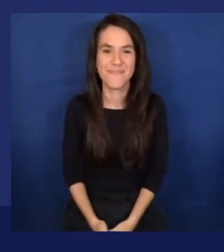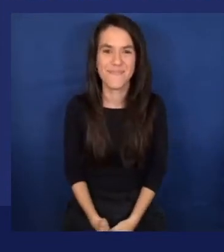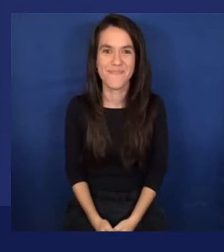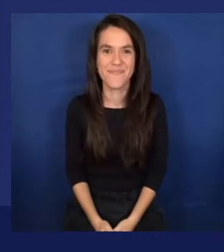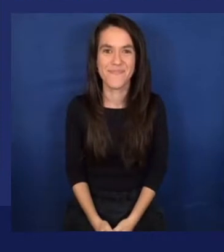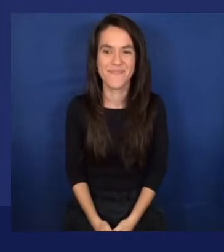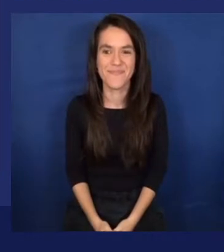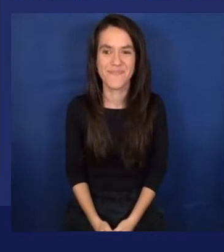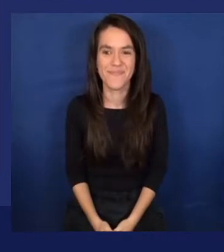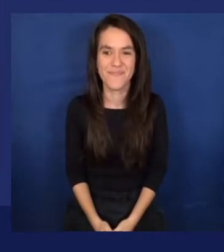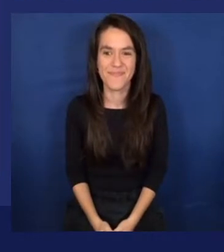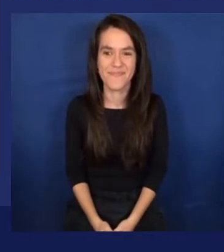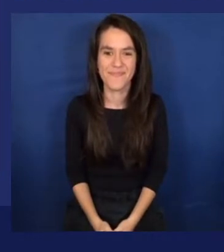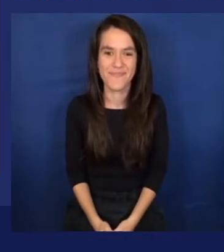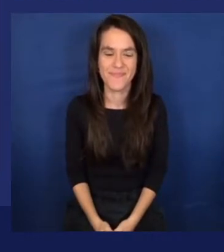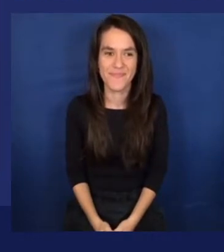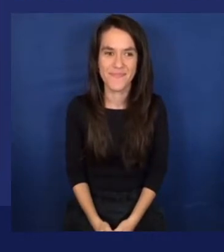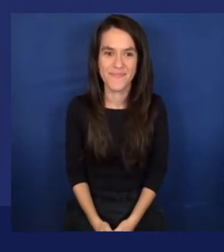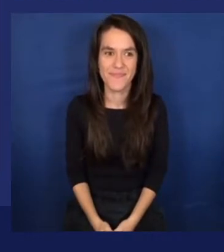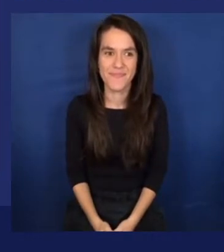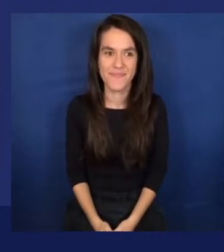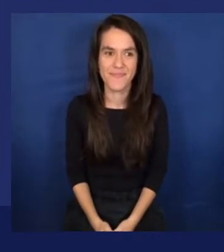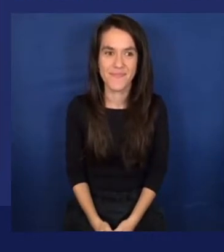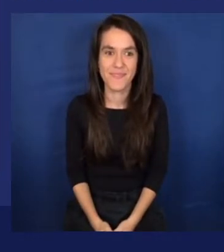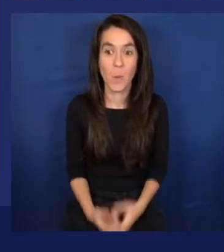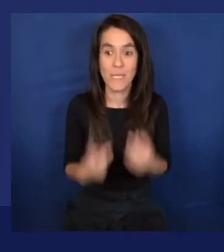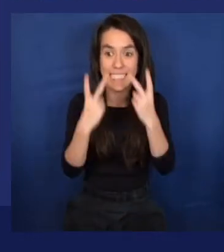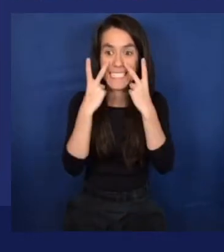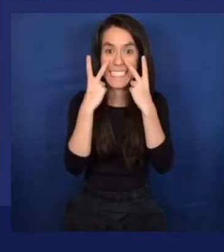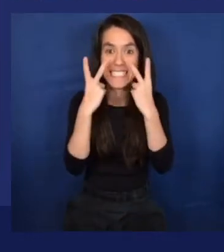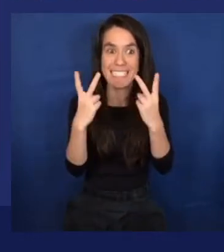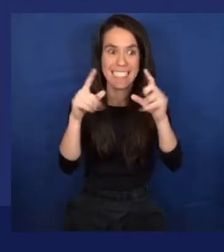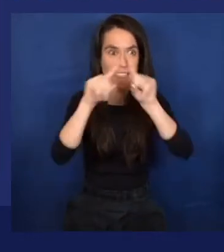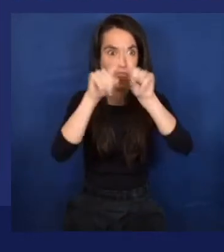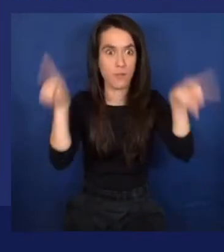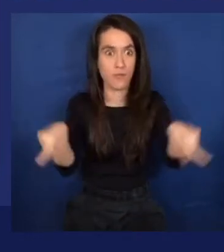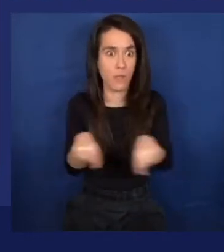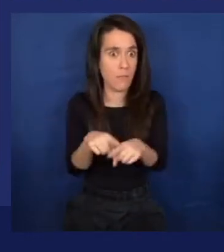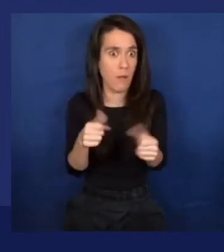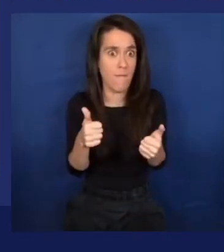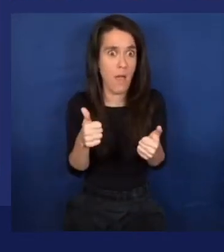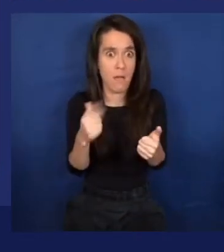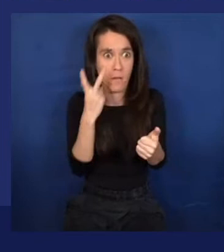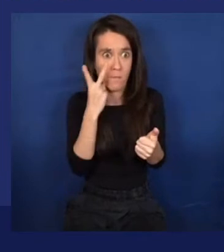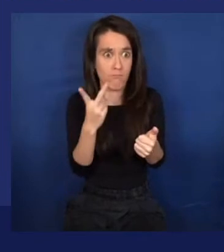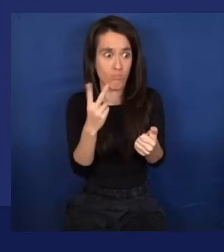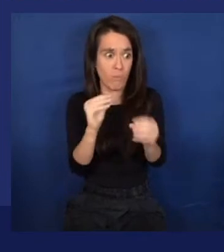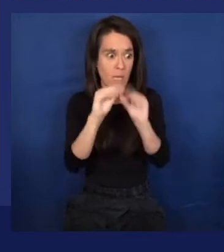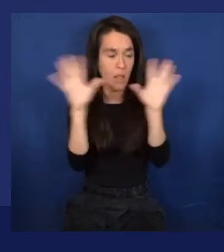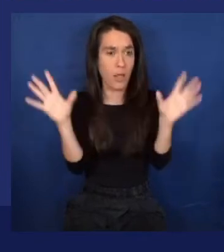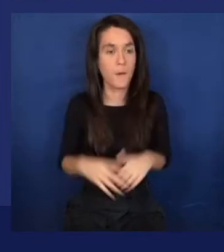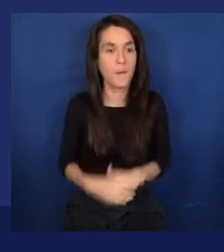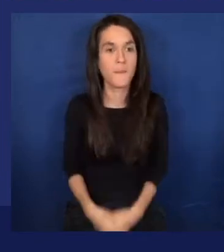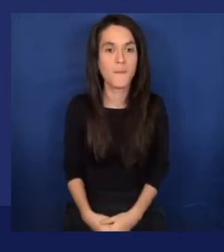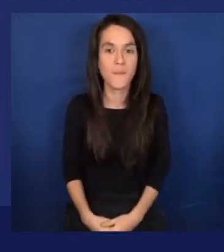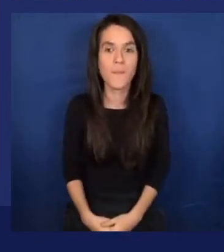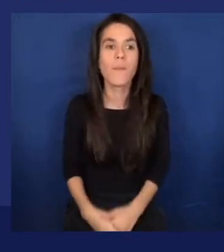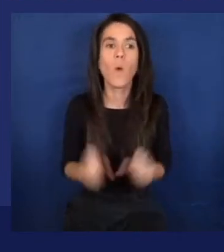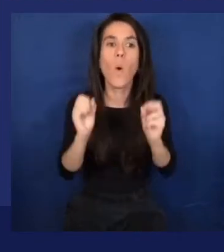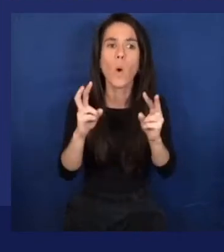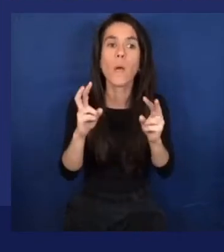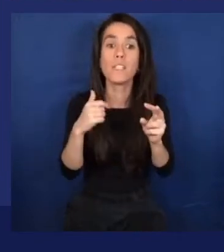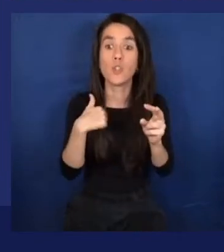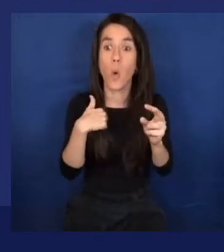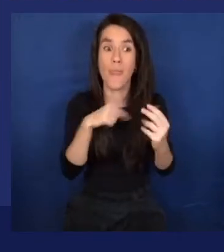Okay. So we go back. We can see the screen right there. Yeah. One of them. okay. And in order to train the model, of course, I